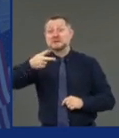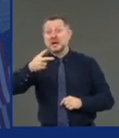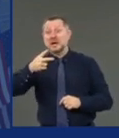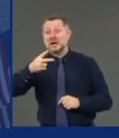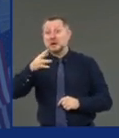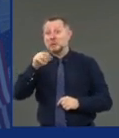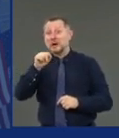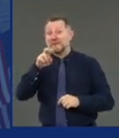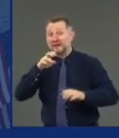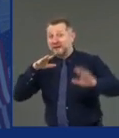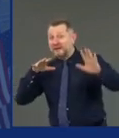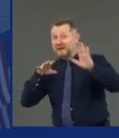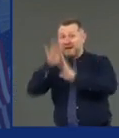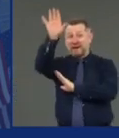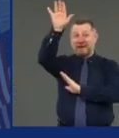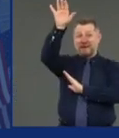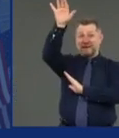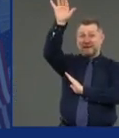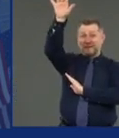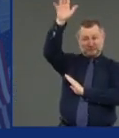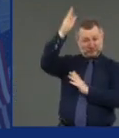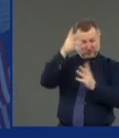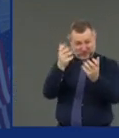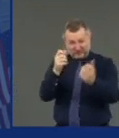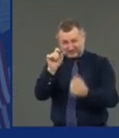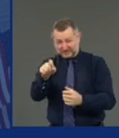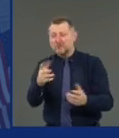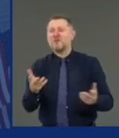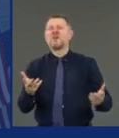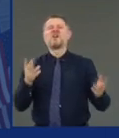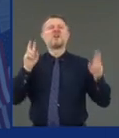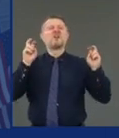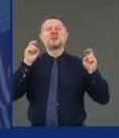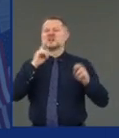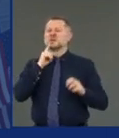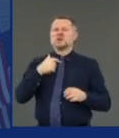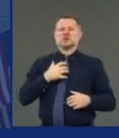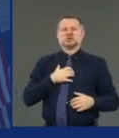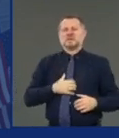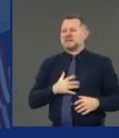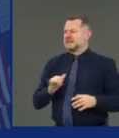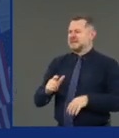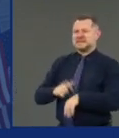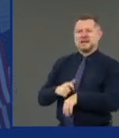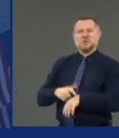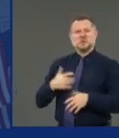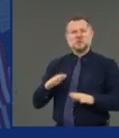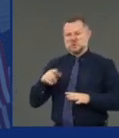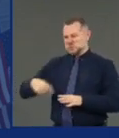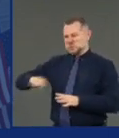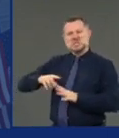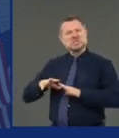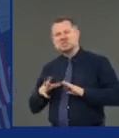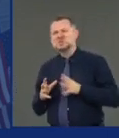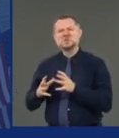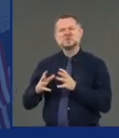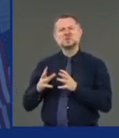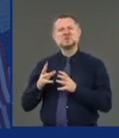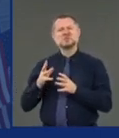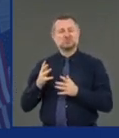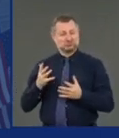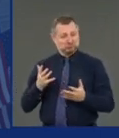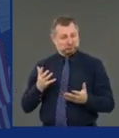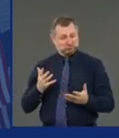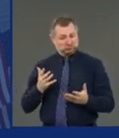we should starve state governments and cut hospitals? Would that be smart? Do you really want to cut local